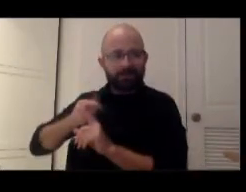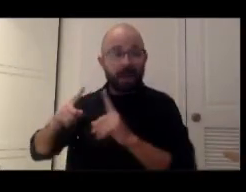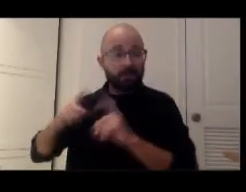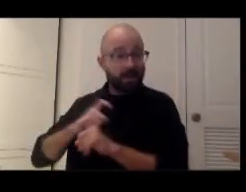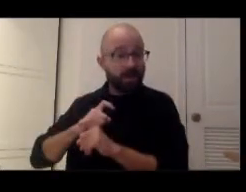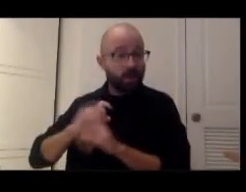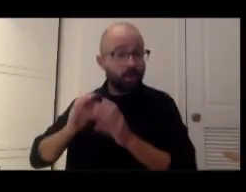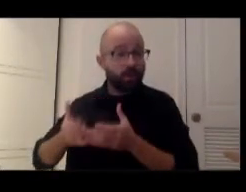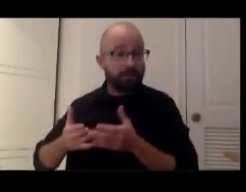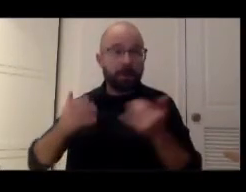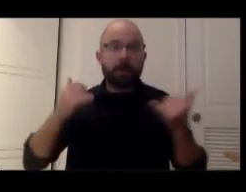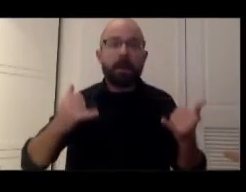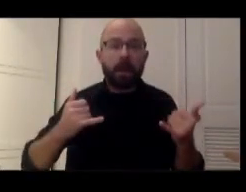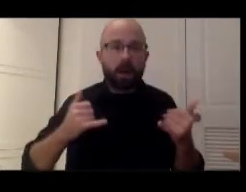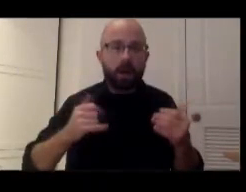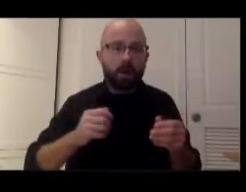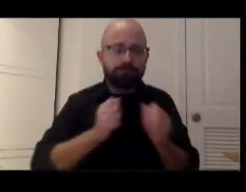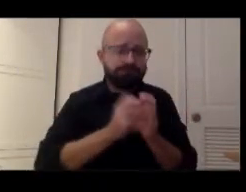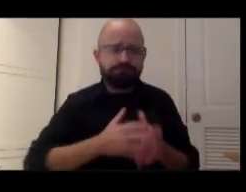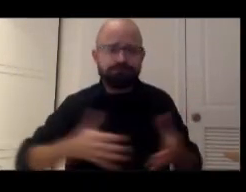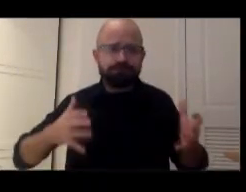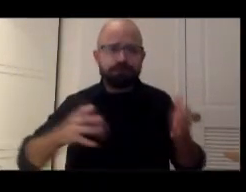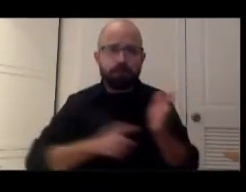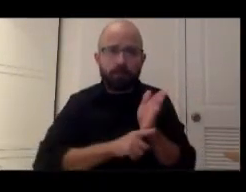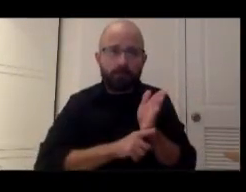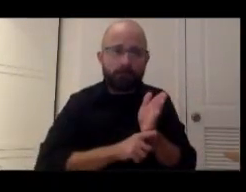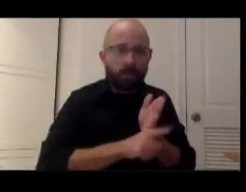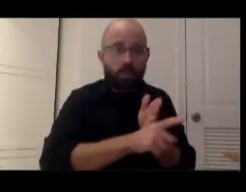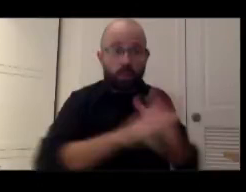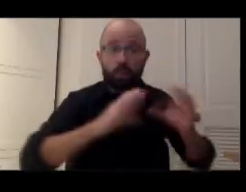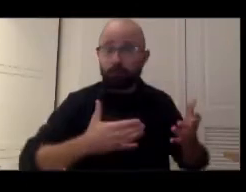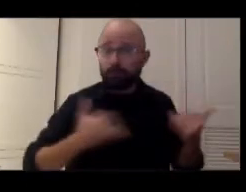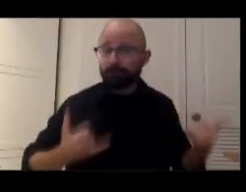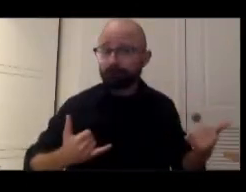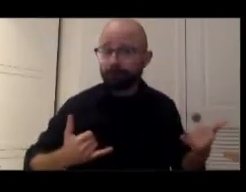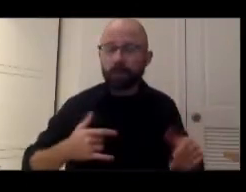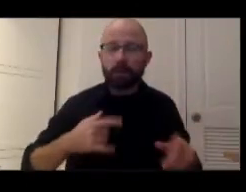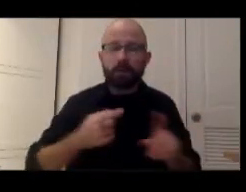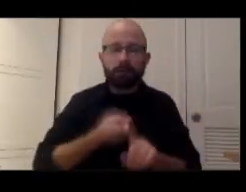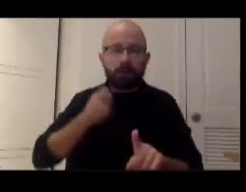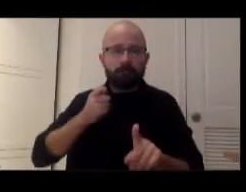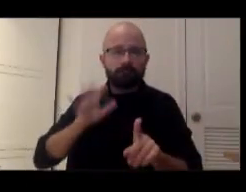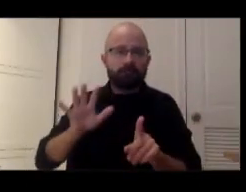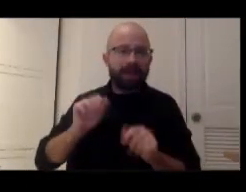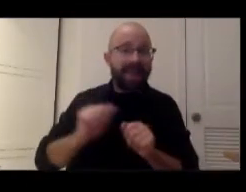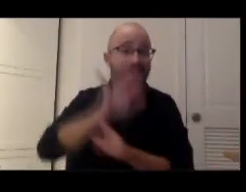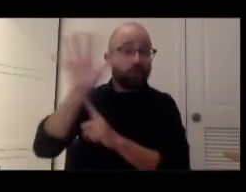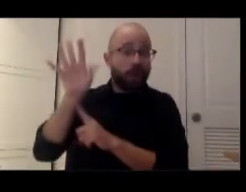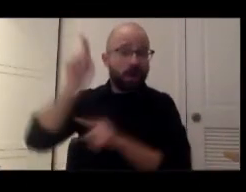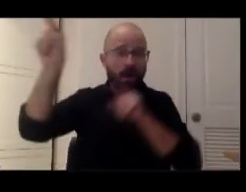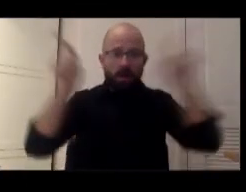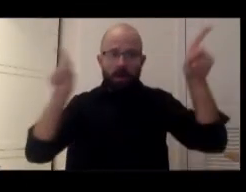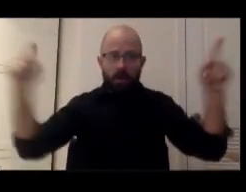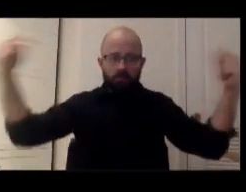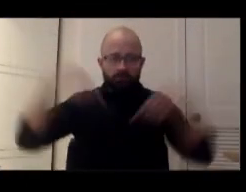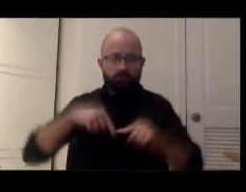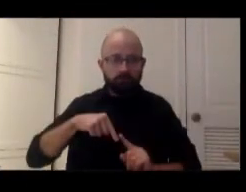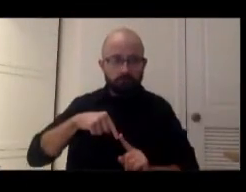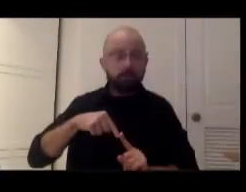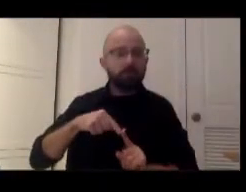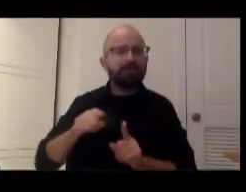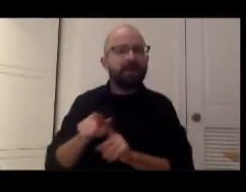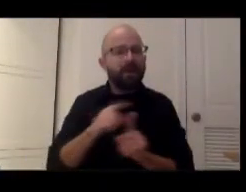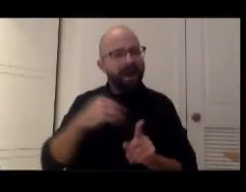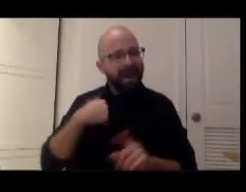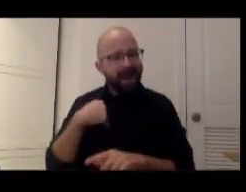fastest growing racial minority in the country, coming from disparate locations in Asia, but really having a mark in the United